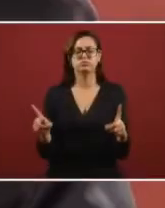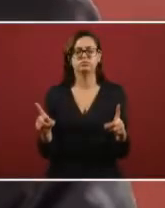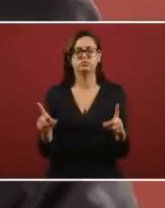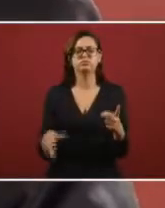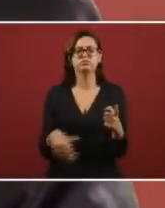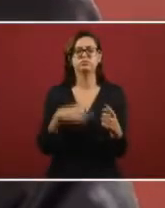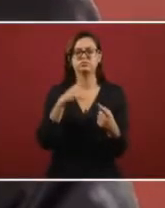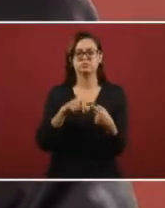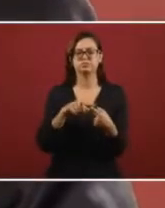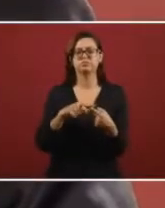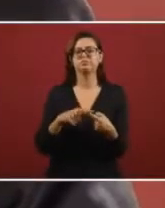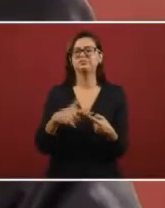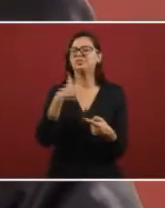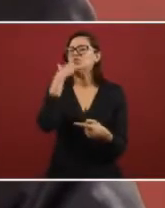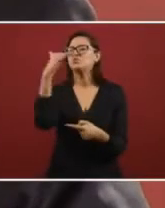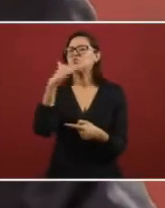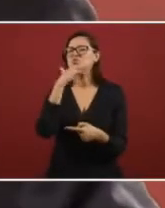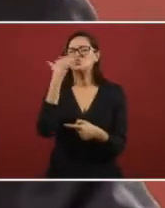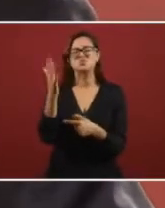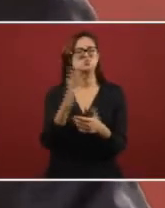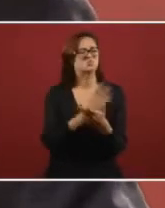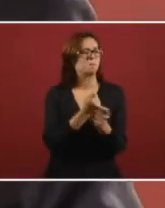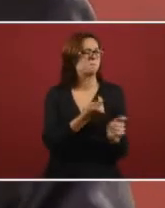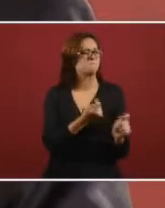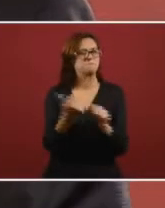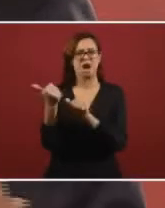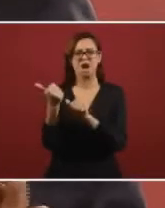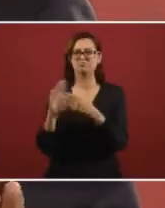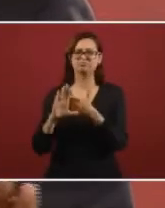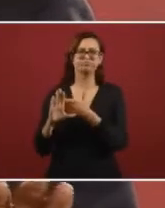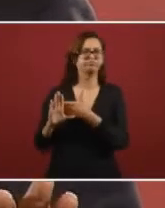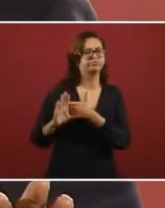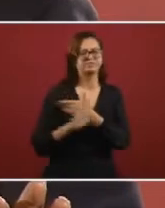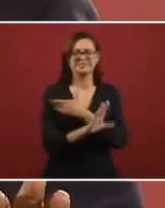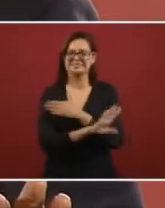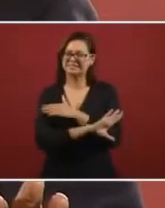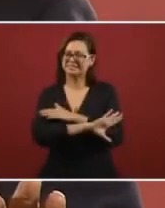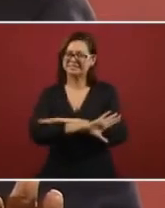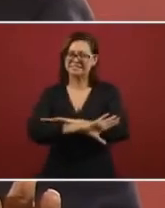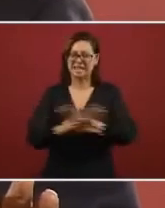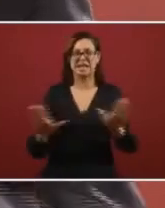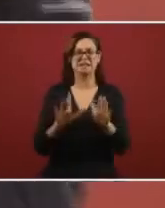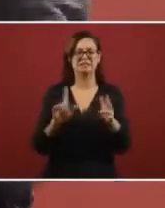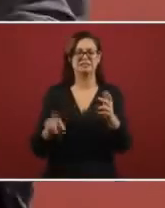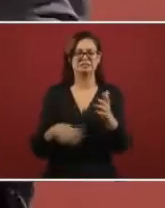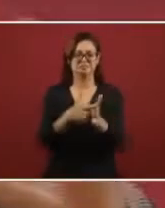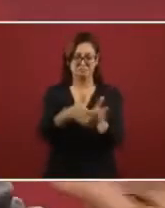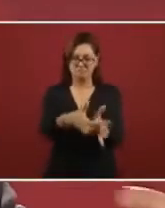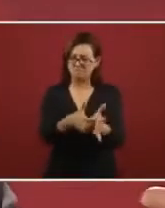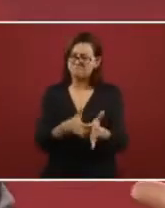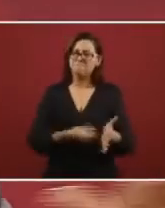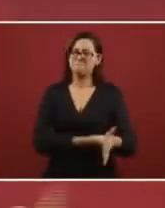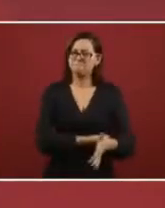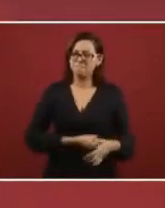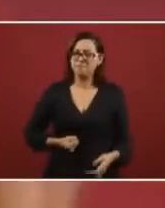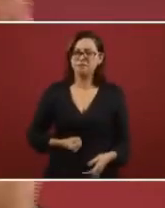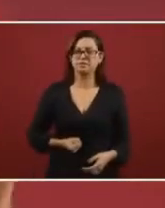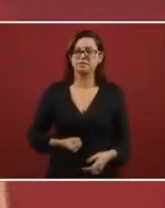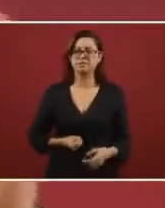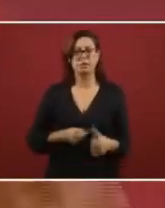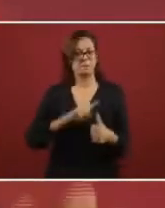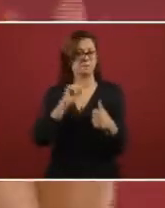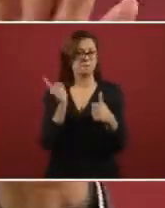not to permit corruption unearthing corruption and with austerity that's the first part